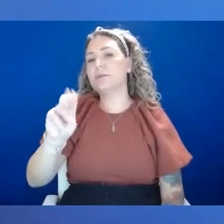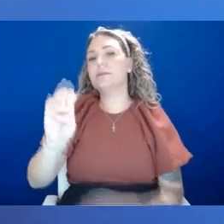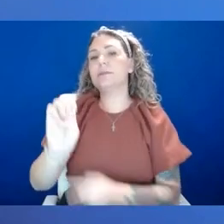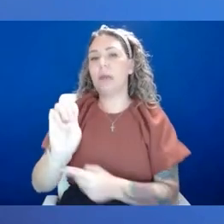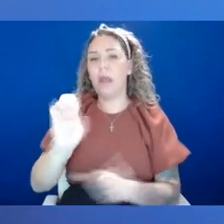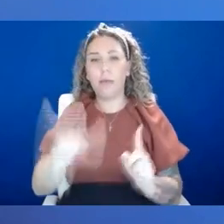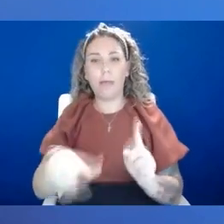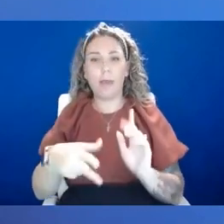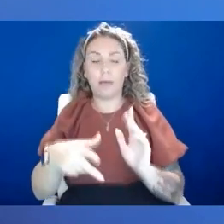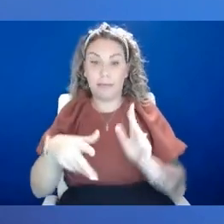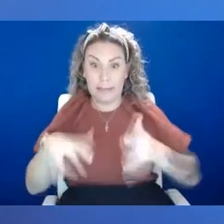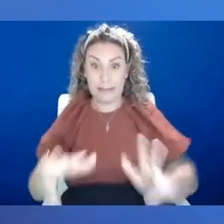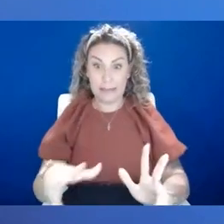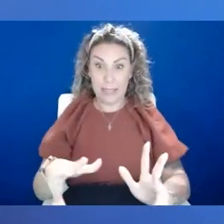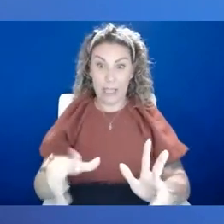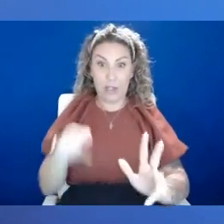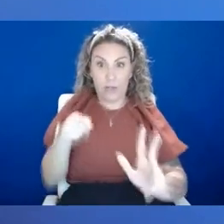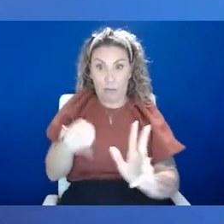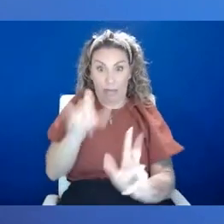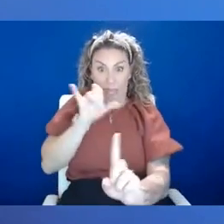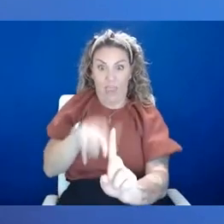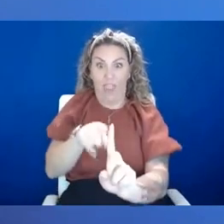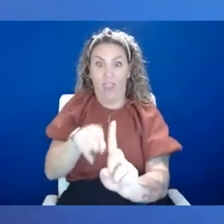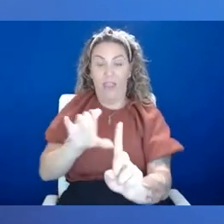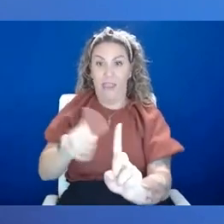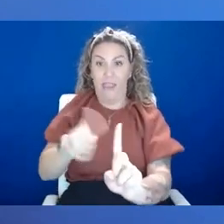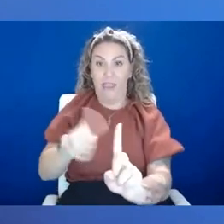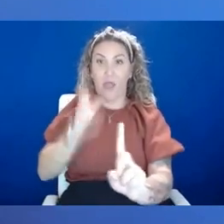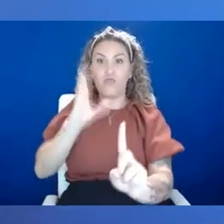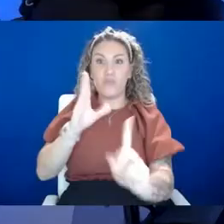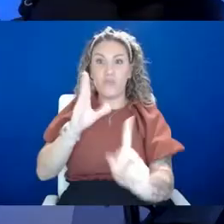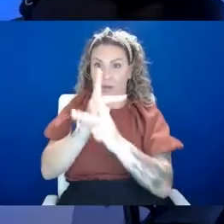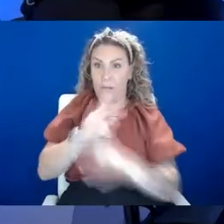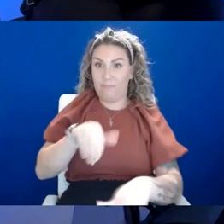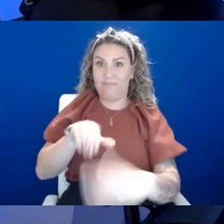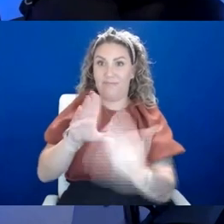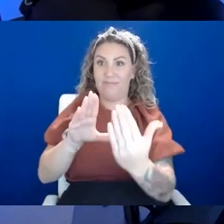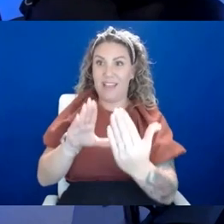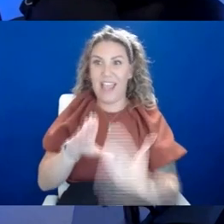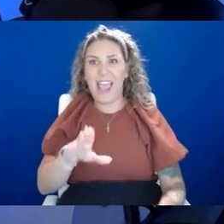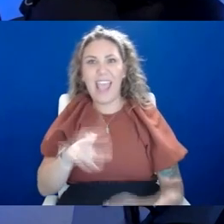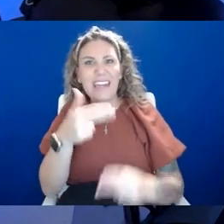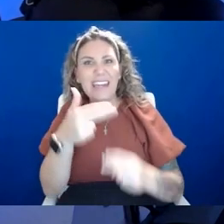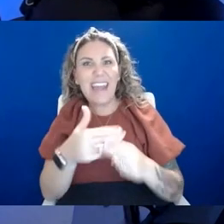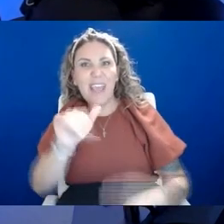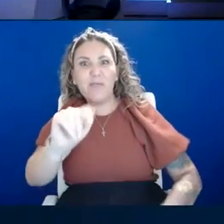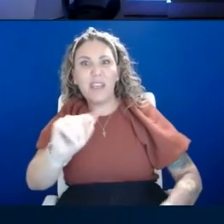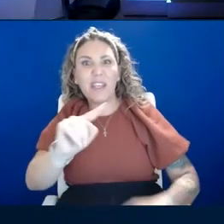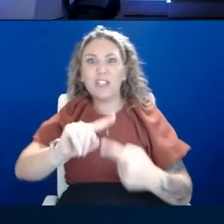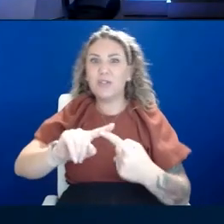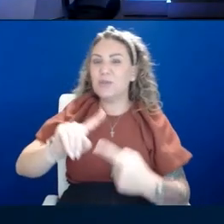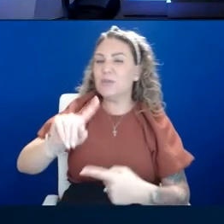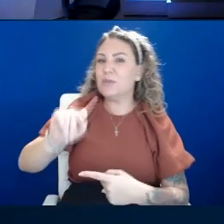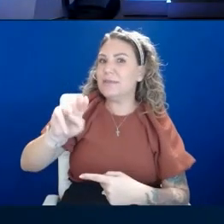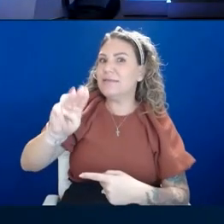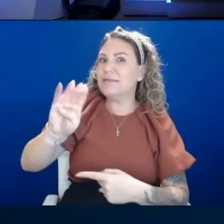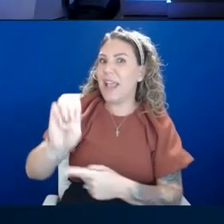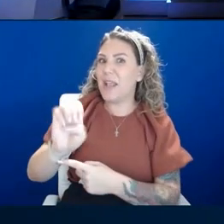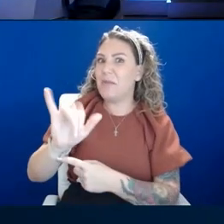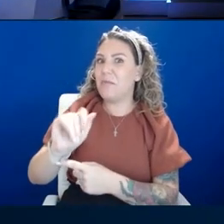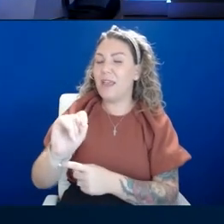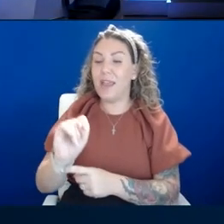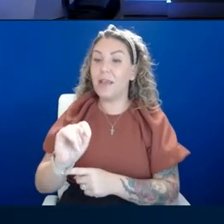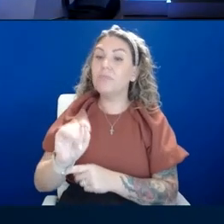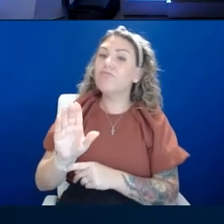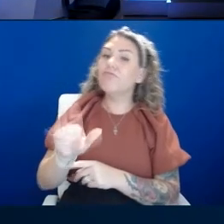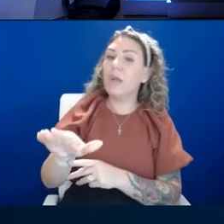This is how we're going to address it as a family together. Name it to tame it. I like that. Abraham, can you add any, um, any